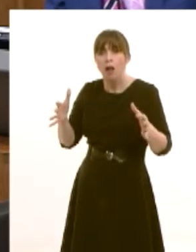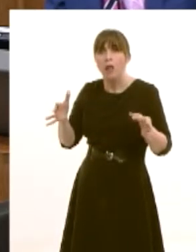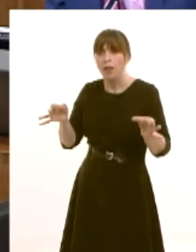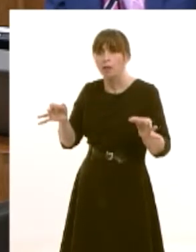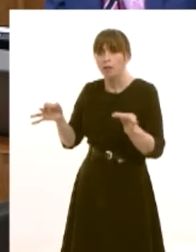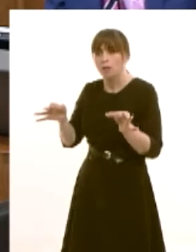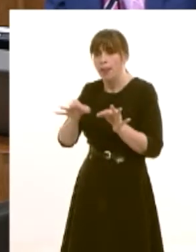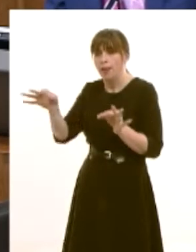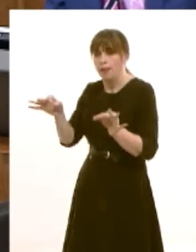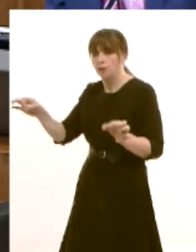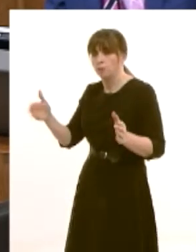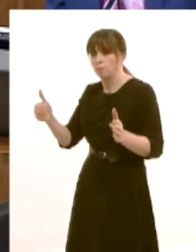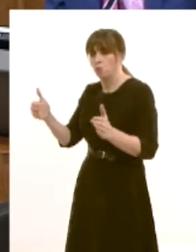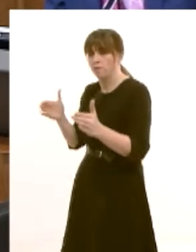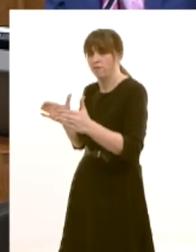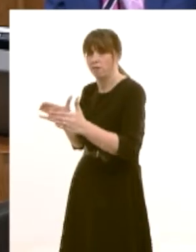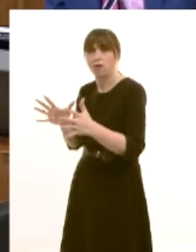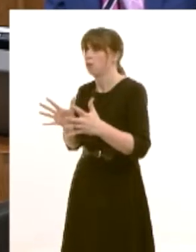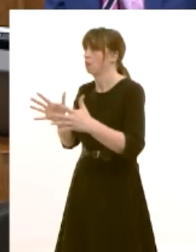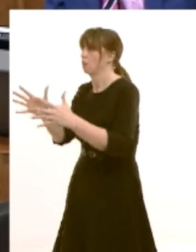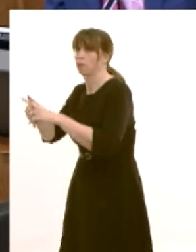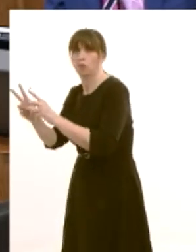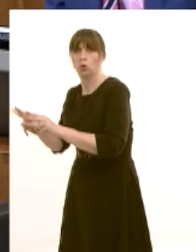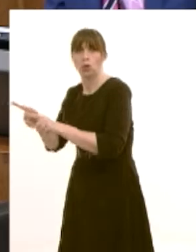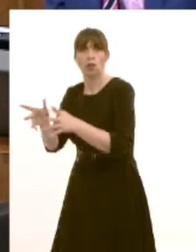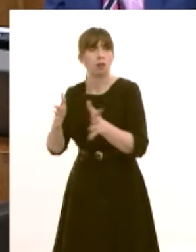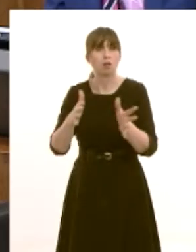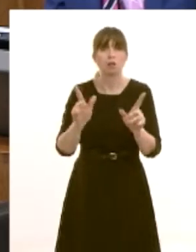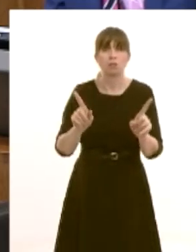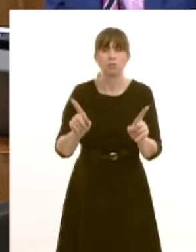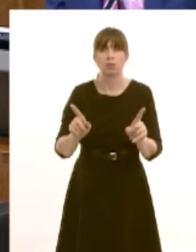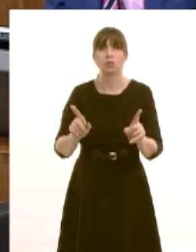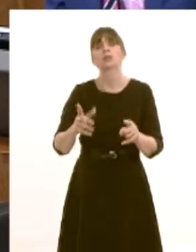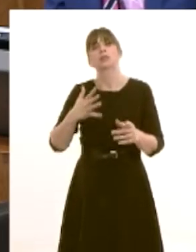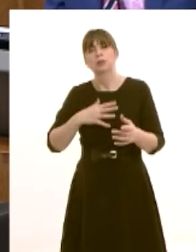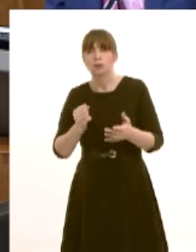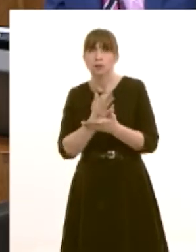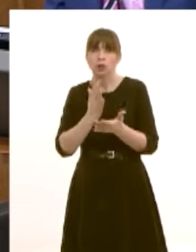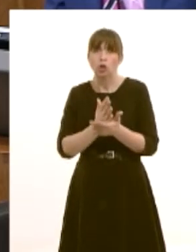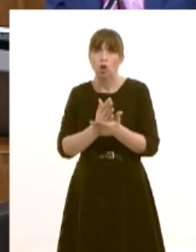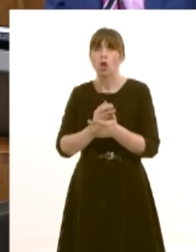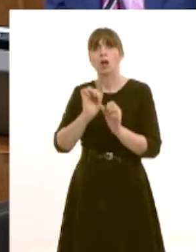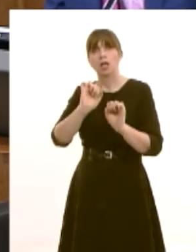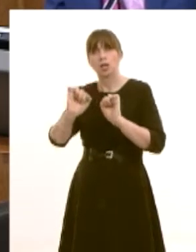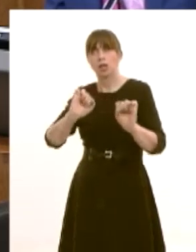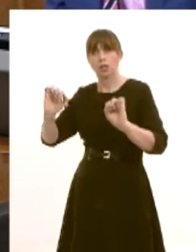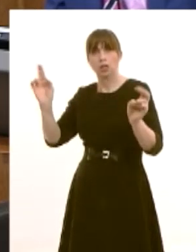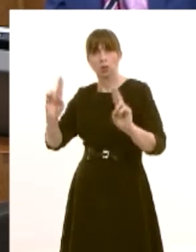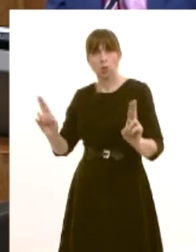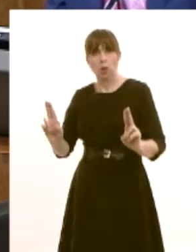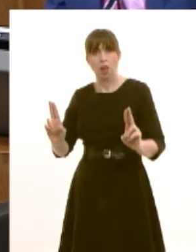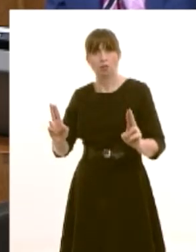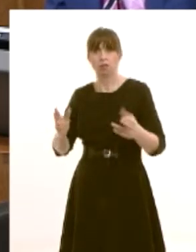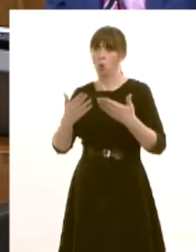on top of that of course when it comes to uh admissions the council are required to ensure the admission arrangements are uh transparent